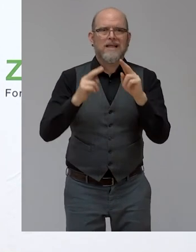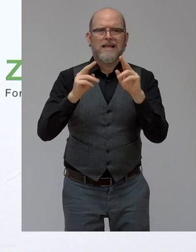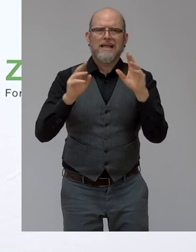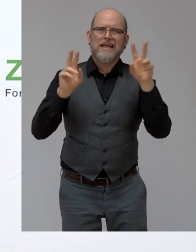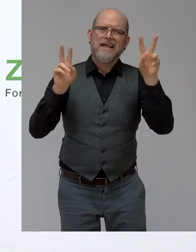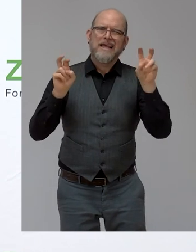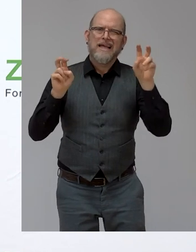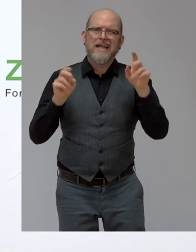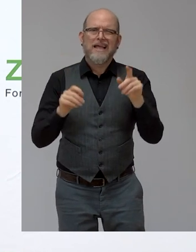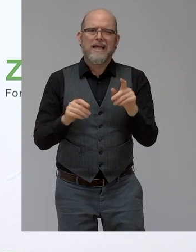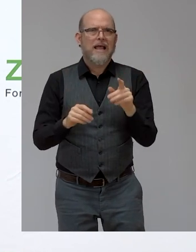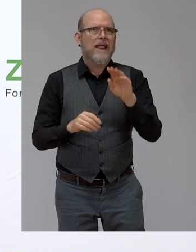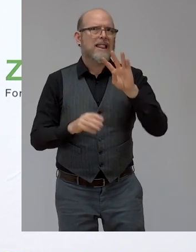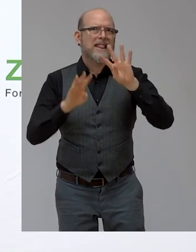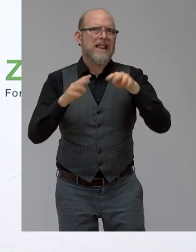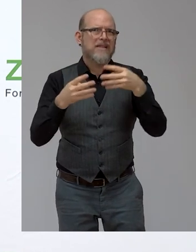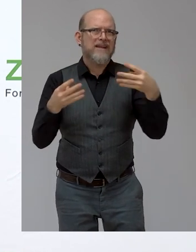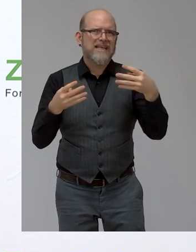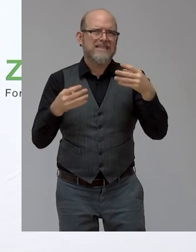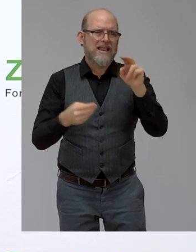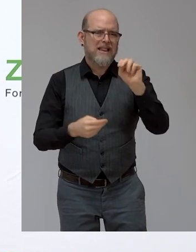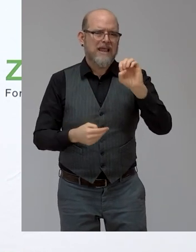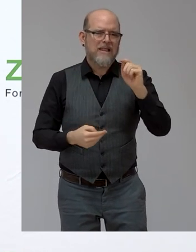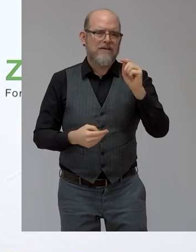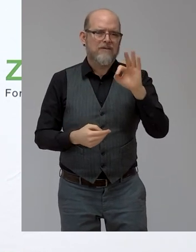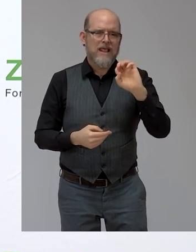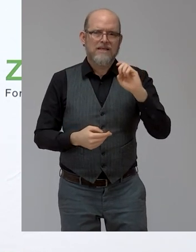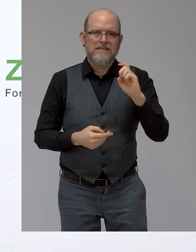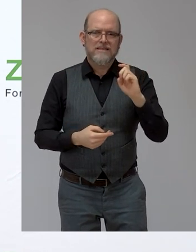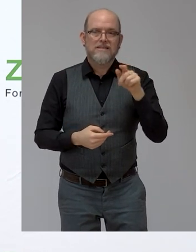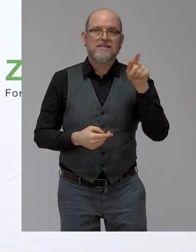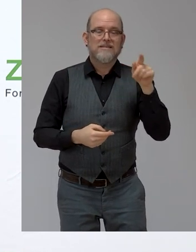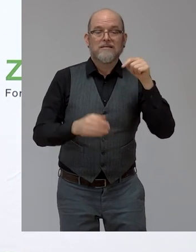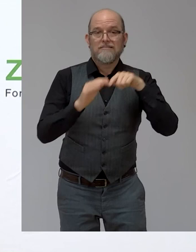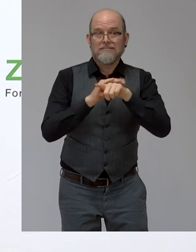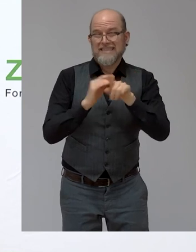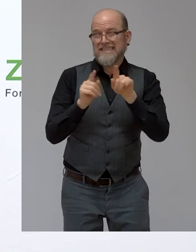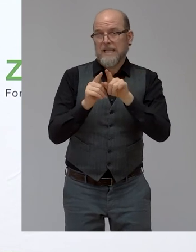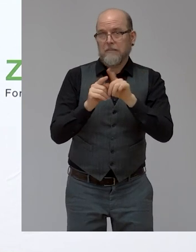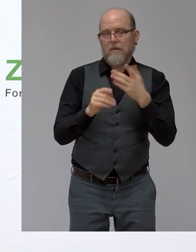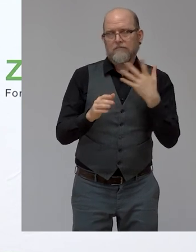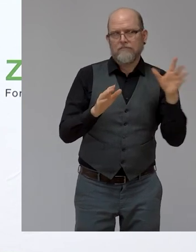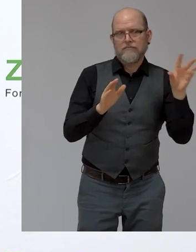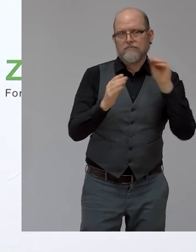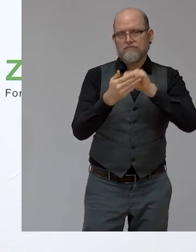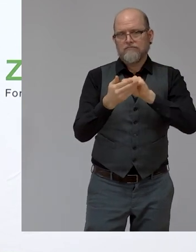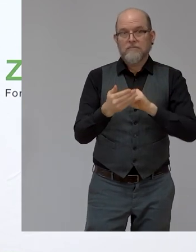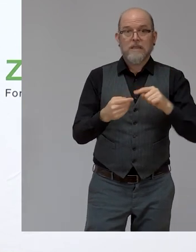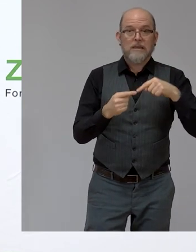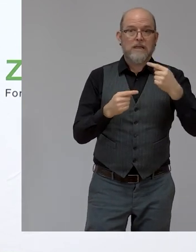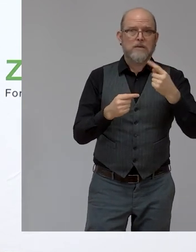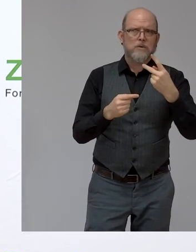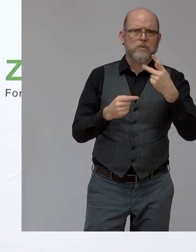presentation. And there's a lot more to come, uh, in the next, uh, weeks and months. So, uh, this word, it was the major paradigm